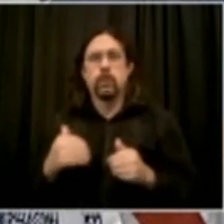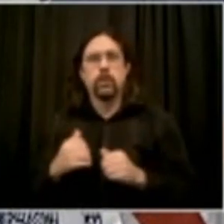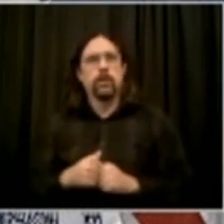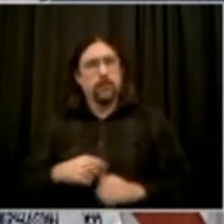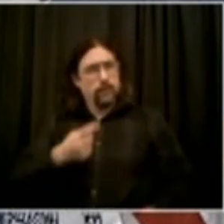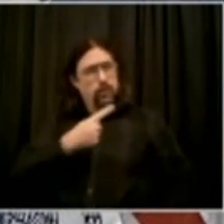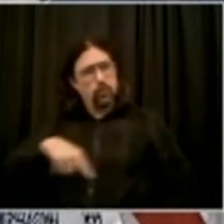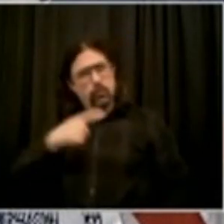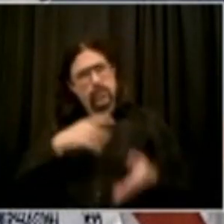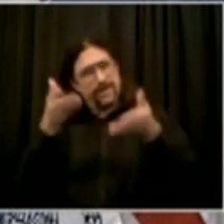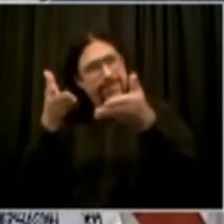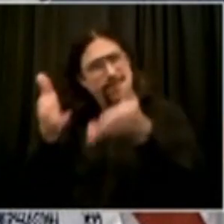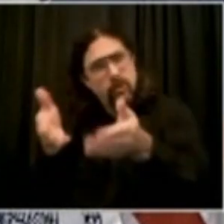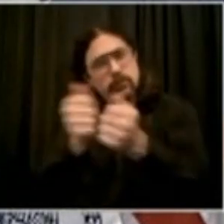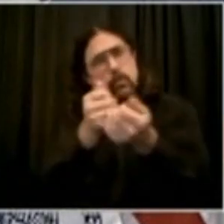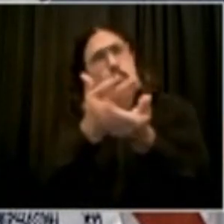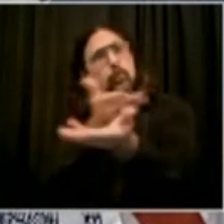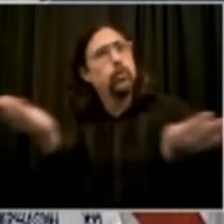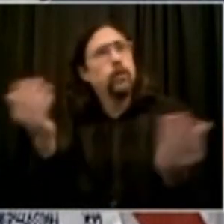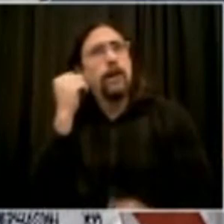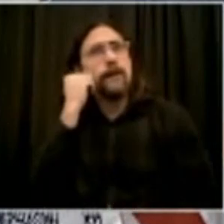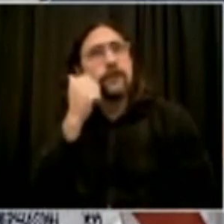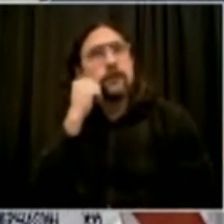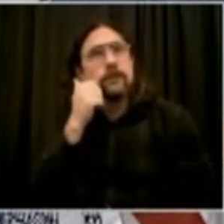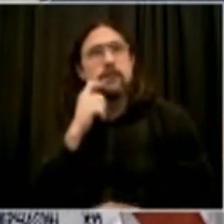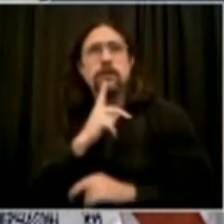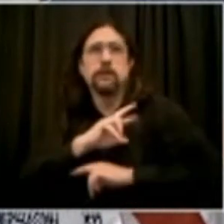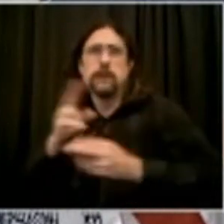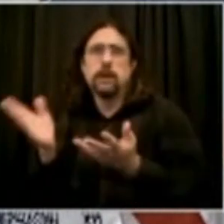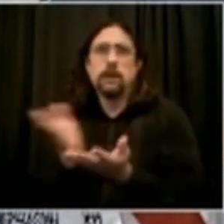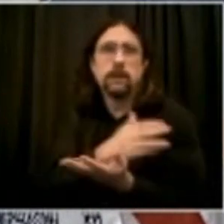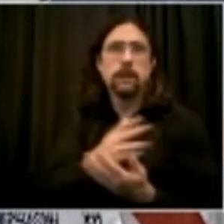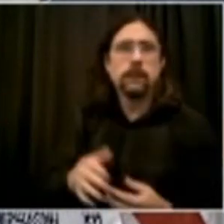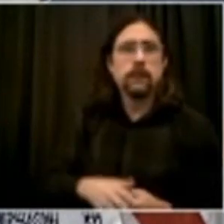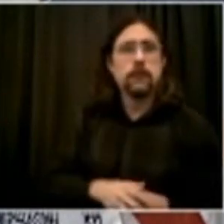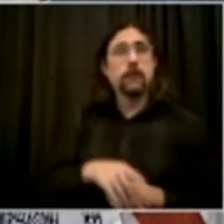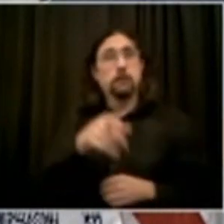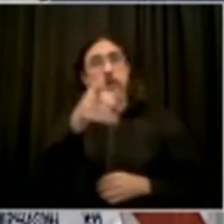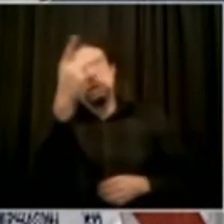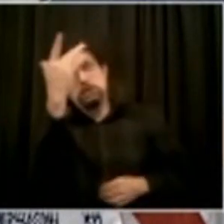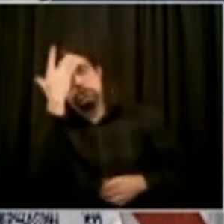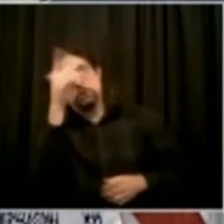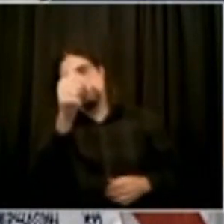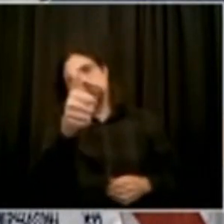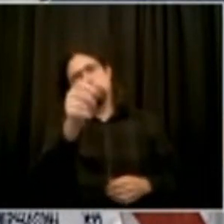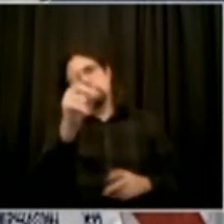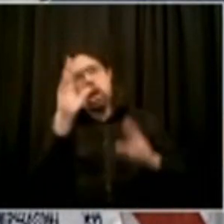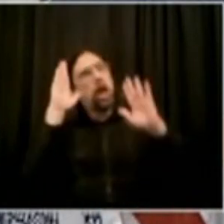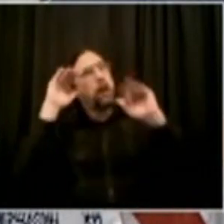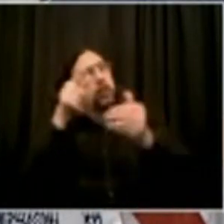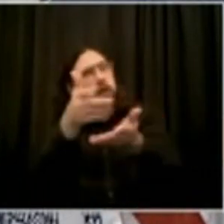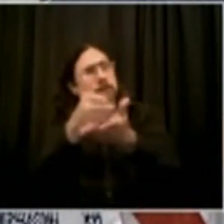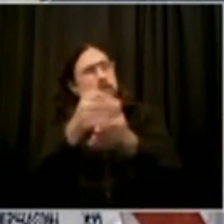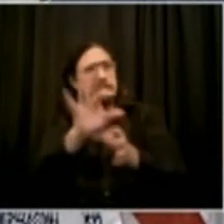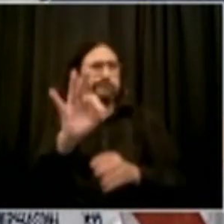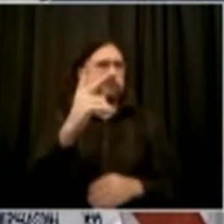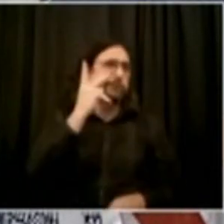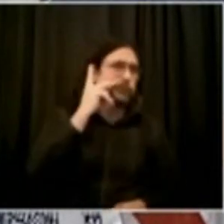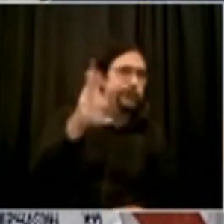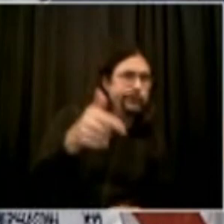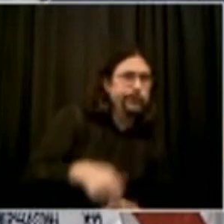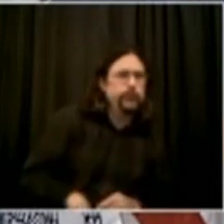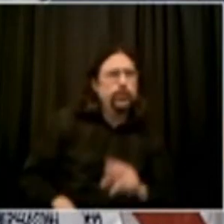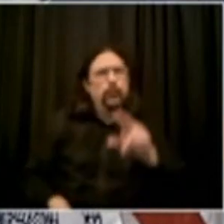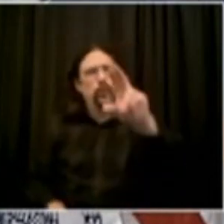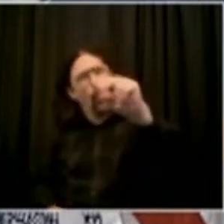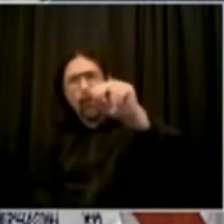with the test and trace effort, you're going to have a lot of support, a lot of compassion, a lot of creativity to get you the help you need. And